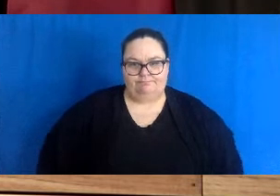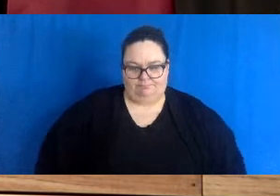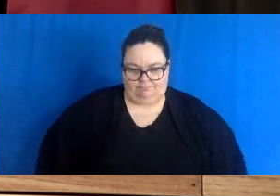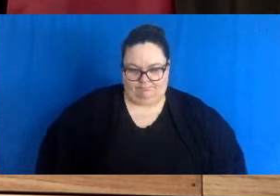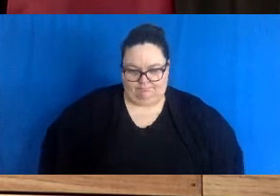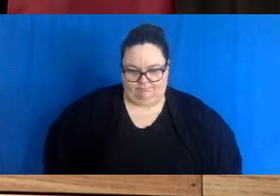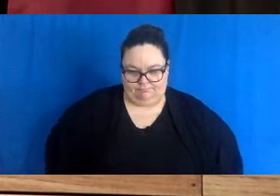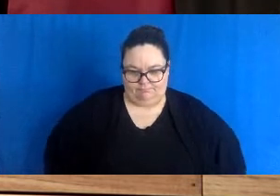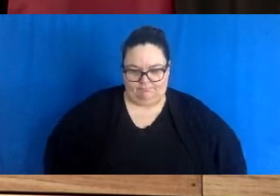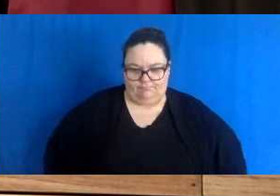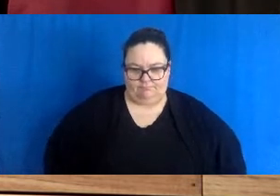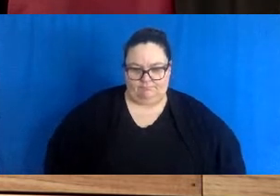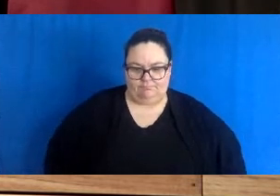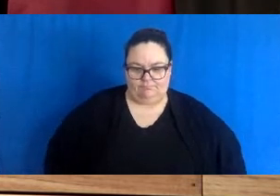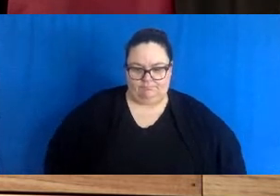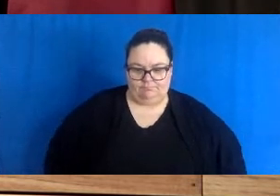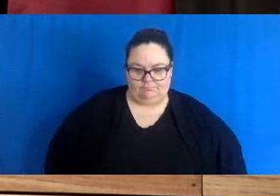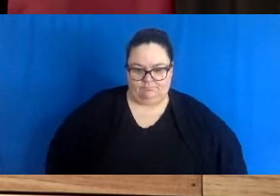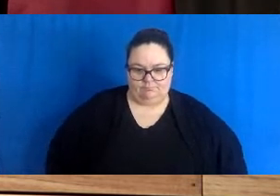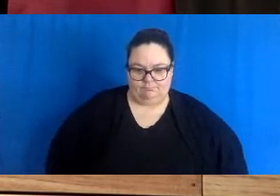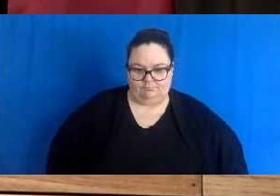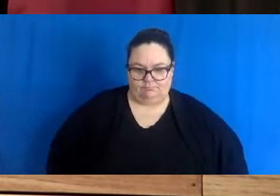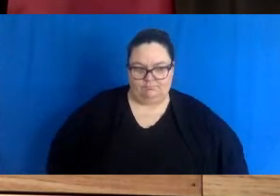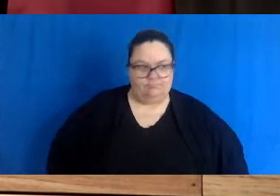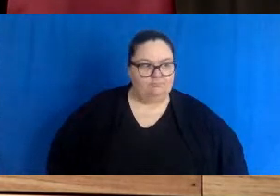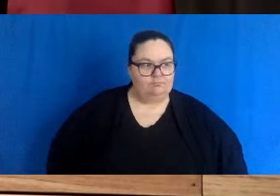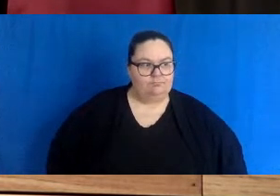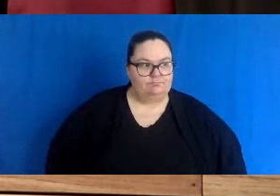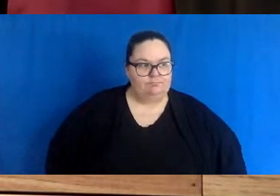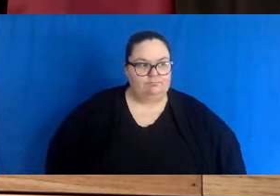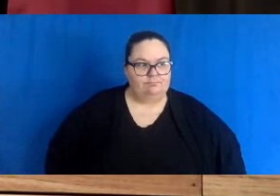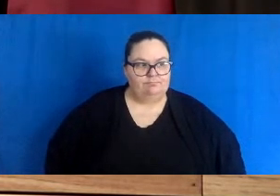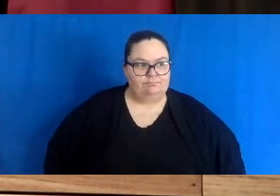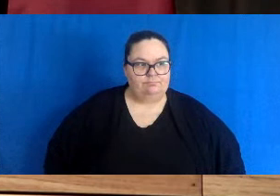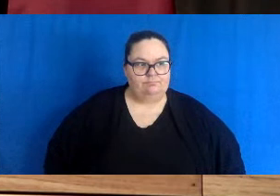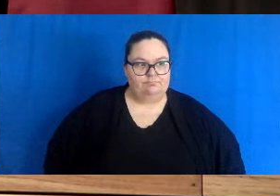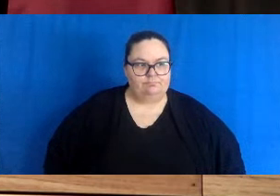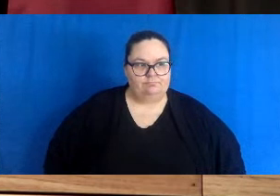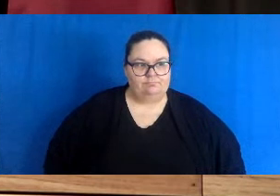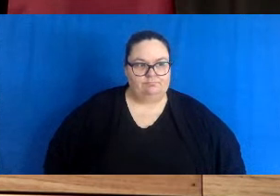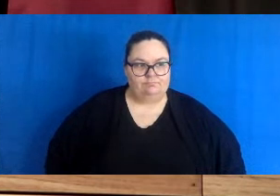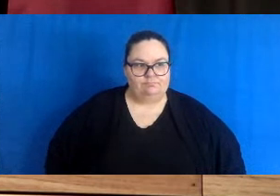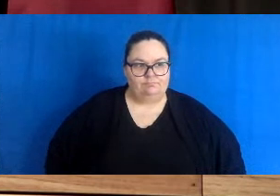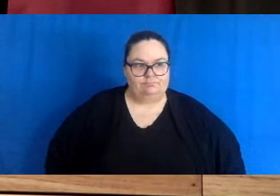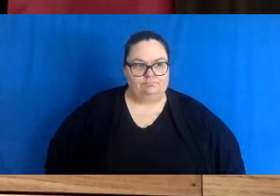from one sector to another from one hospital to another we've already started to